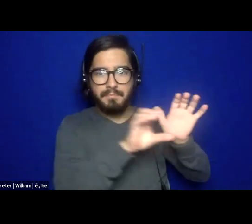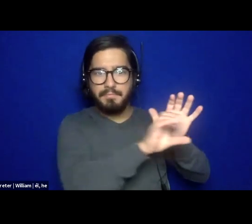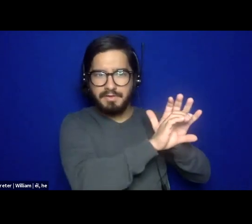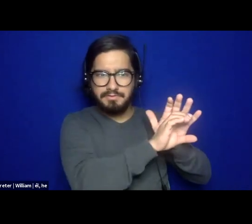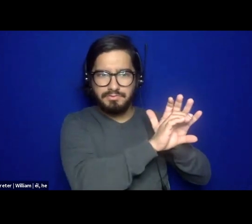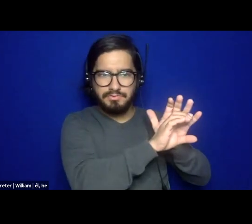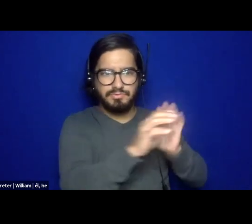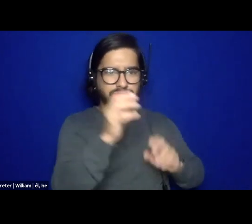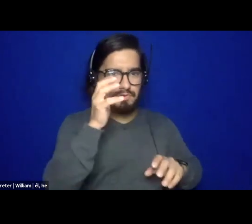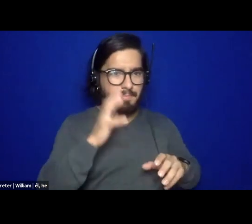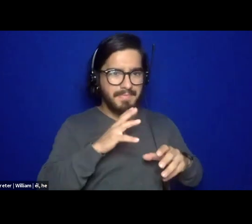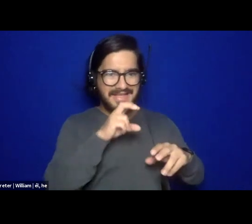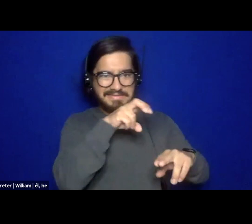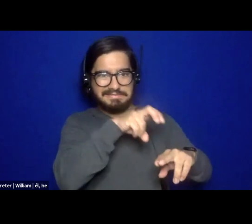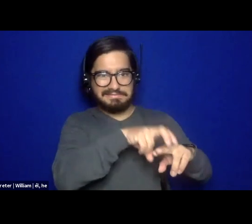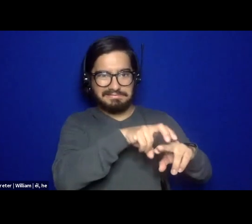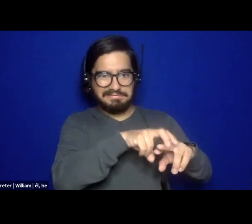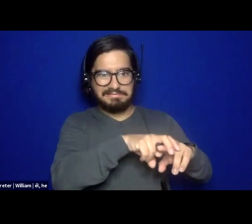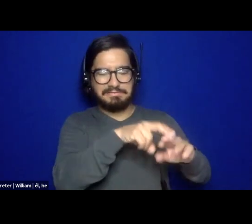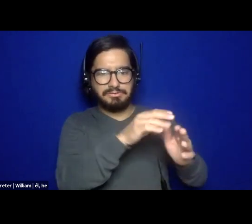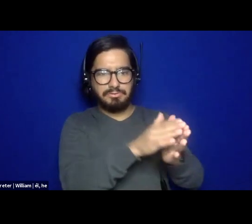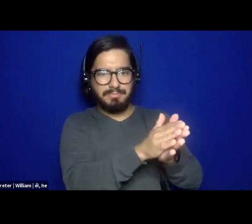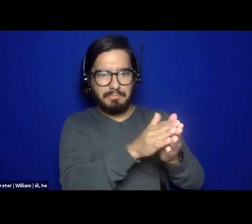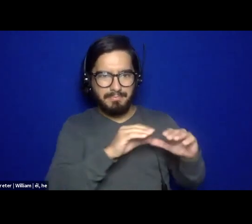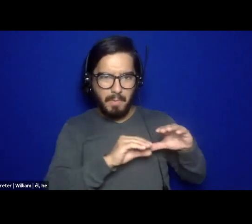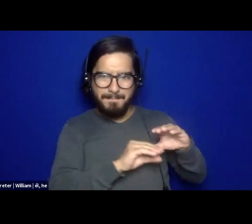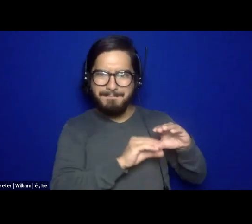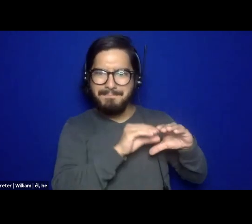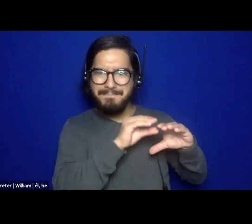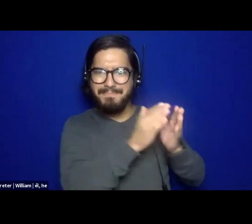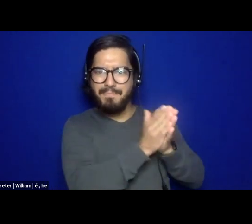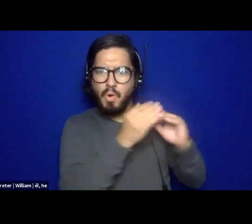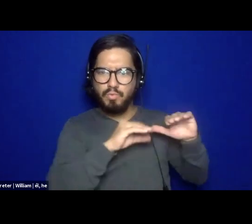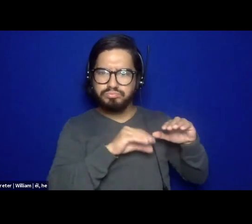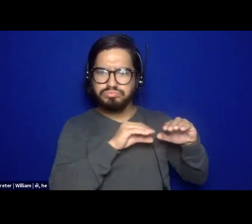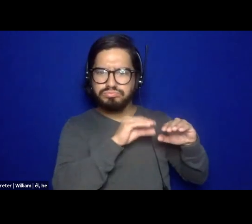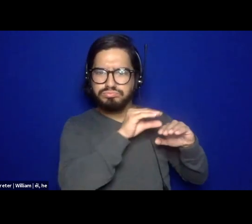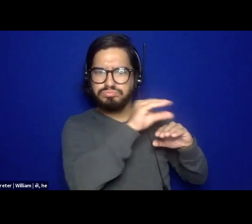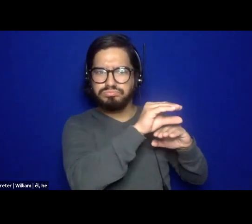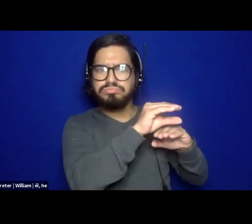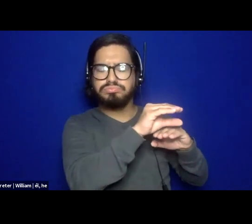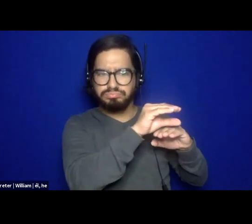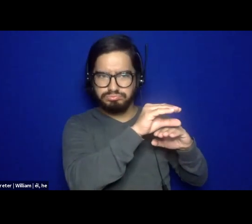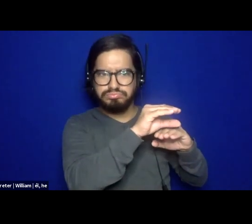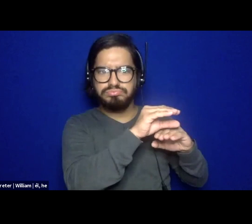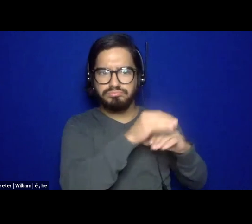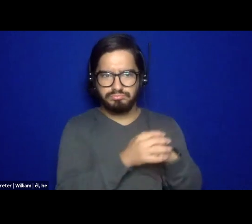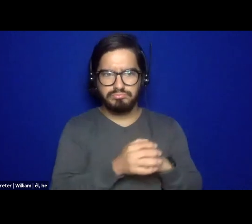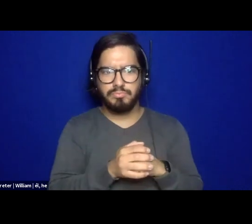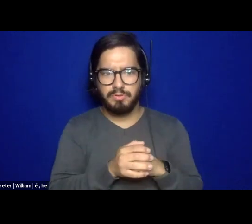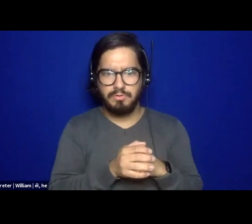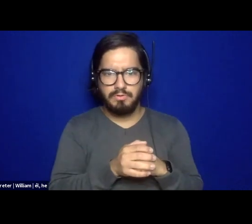sitting on books, um, pulled up by a hand. I